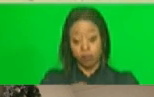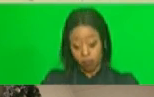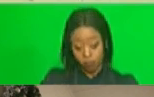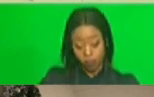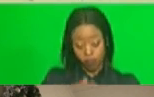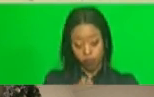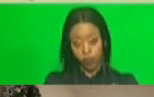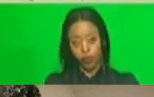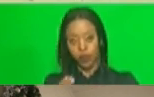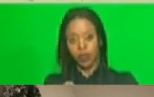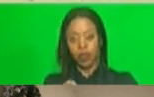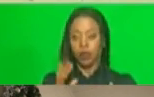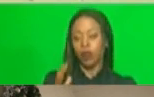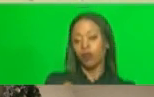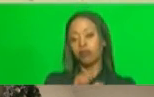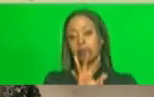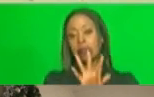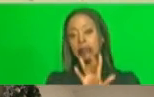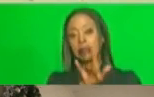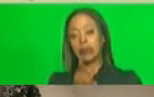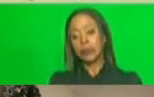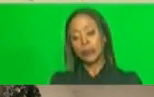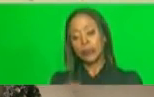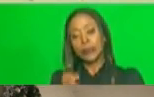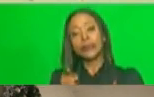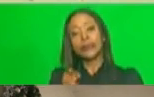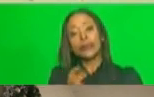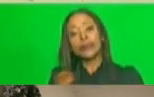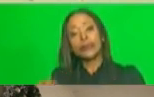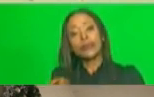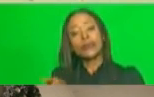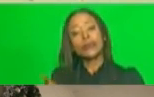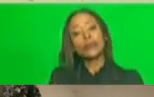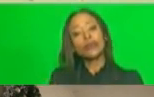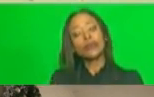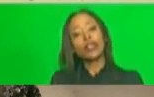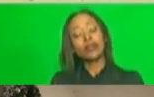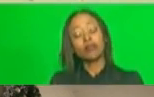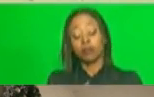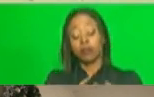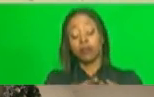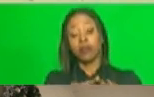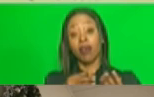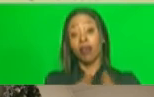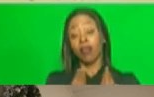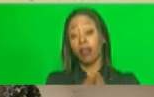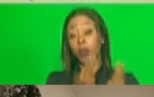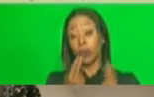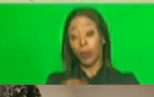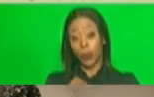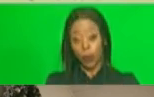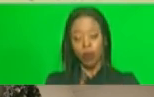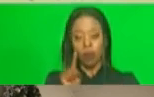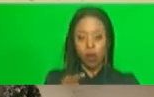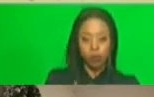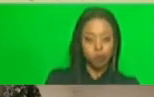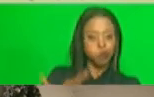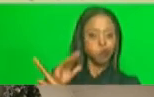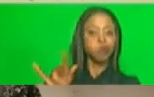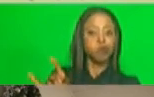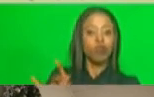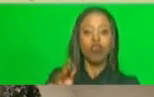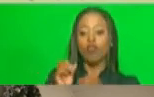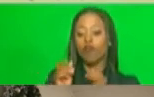from exposure to these substances. The third critical intervention is to prevent future